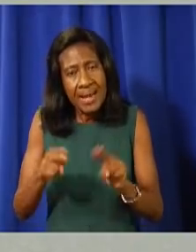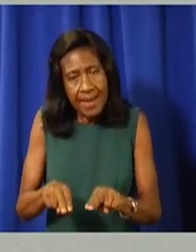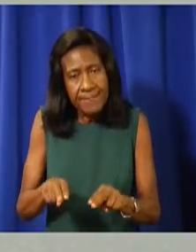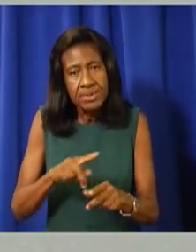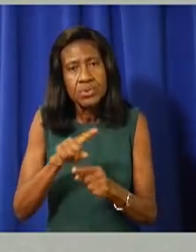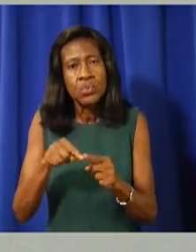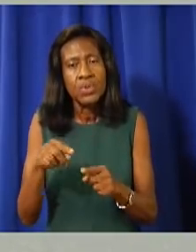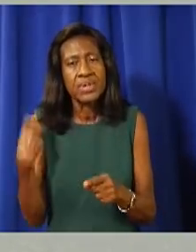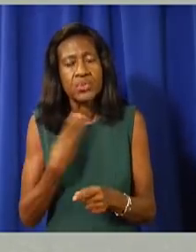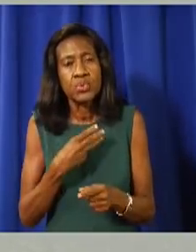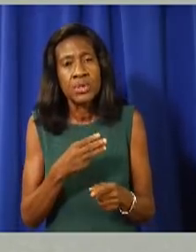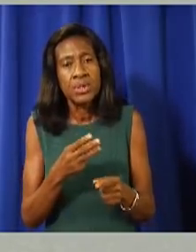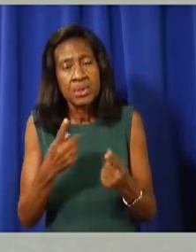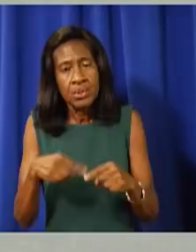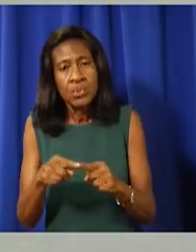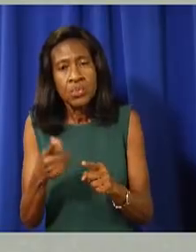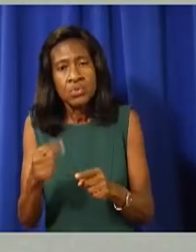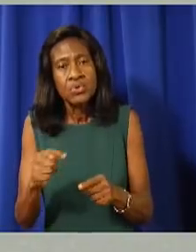next phase.